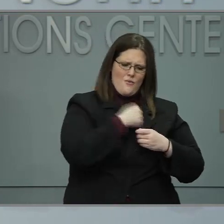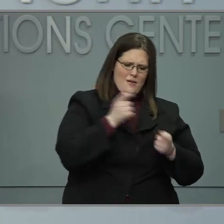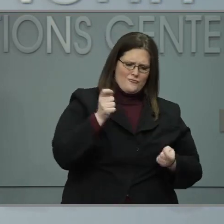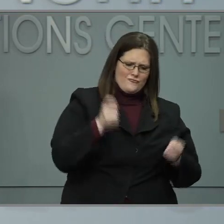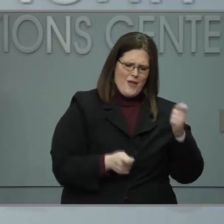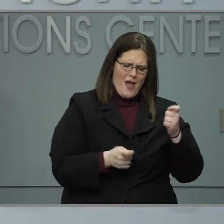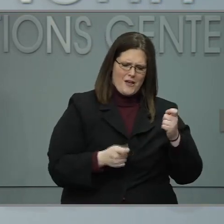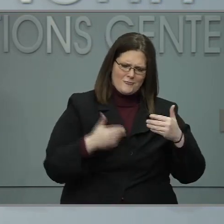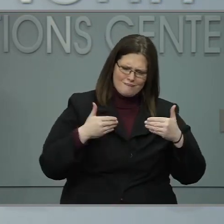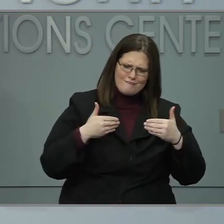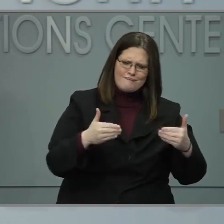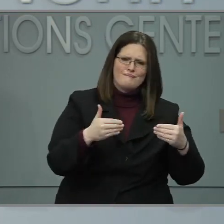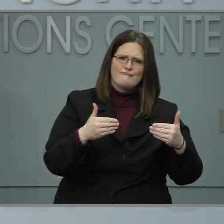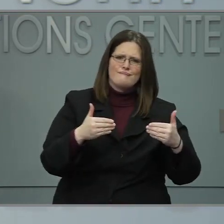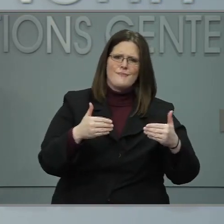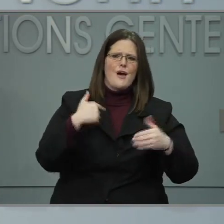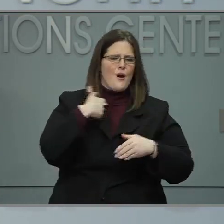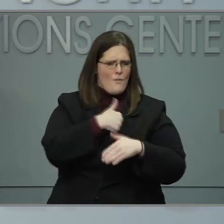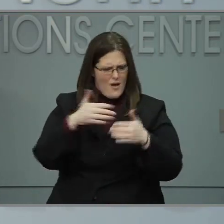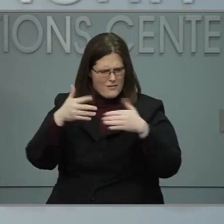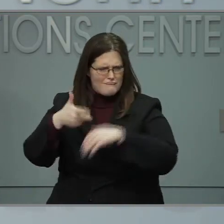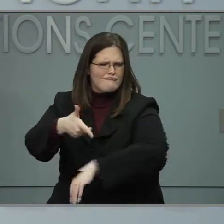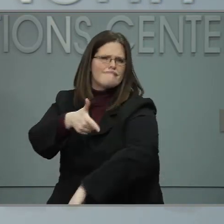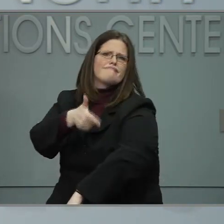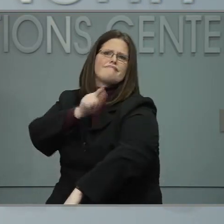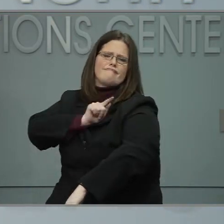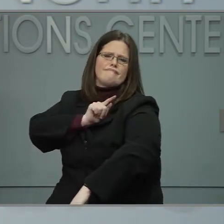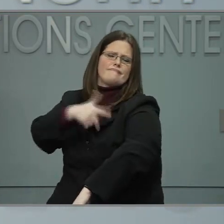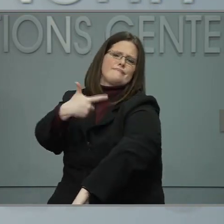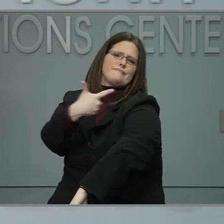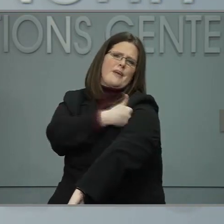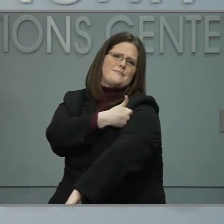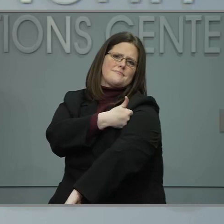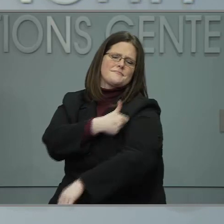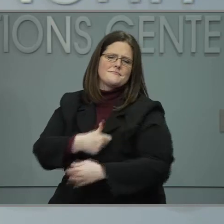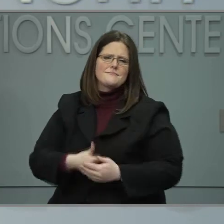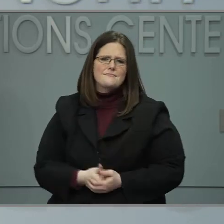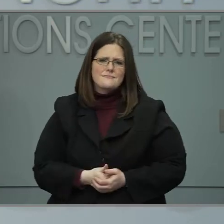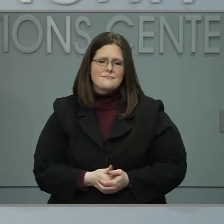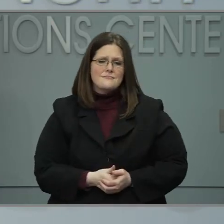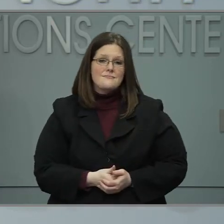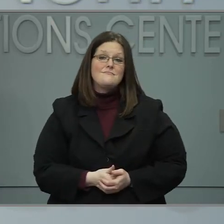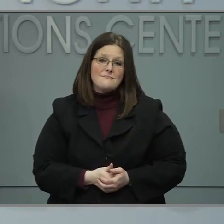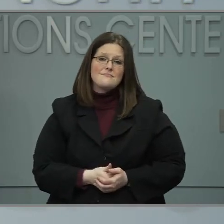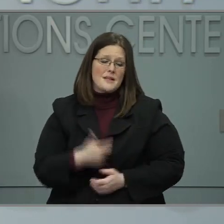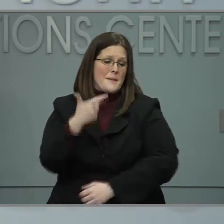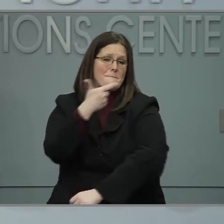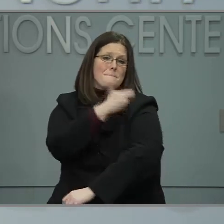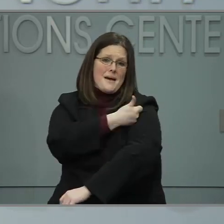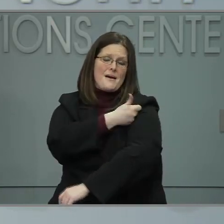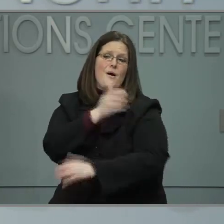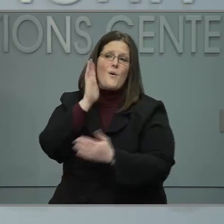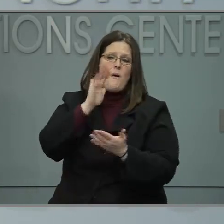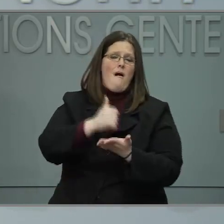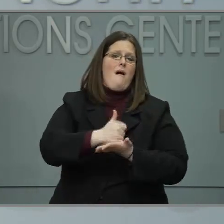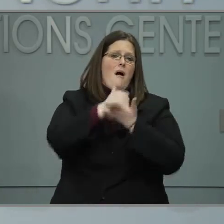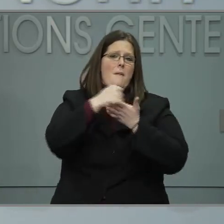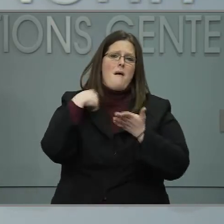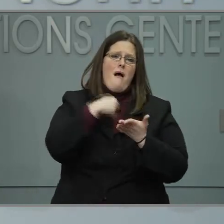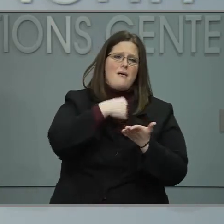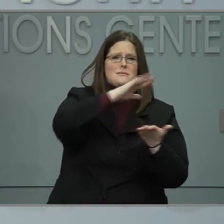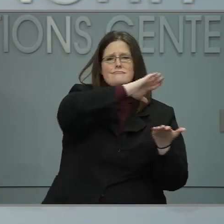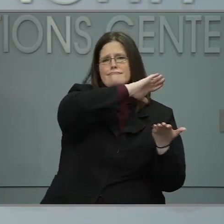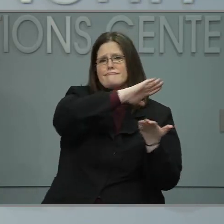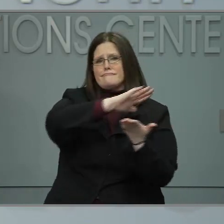sticking out our arms, and taking our shot. The impact will be felt by our entire